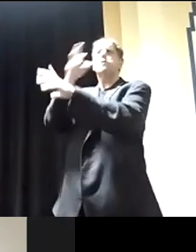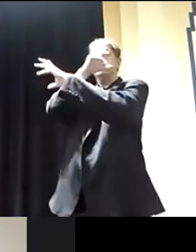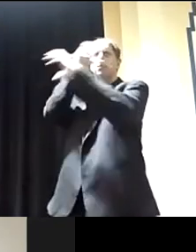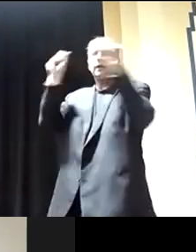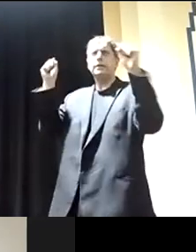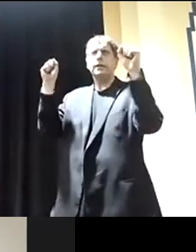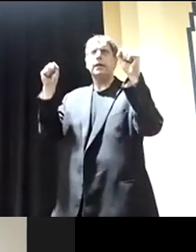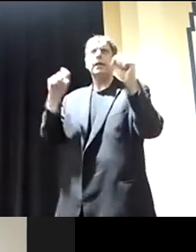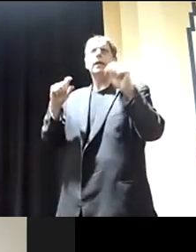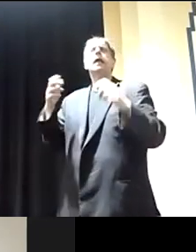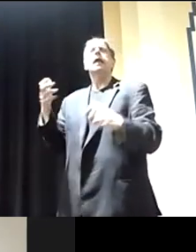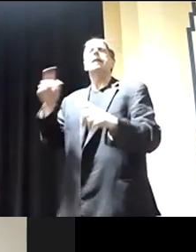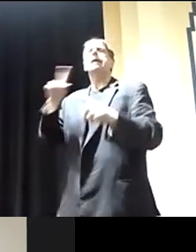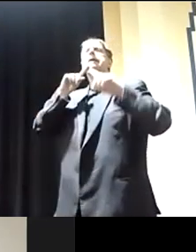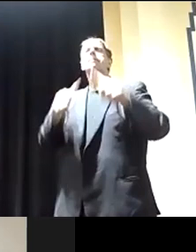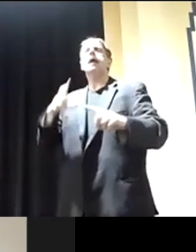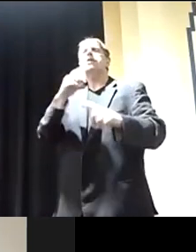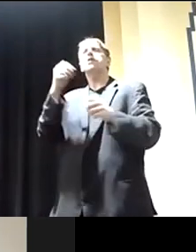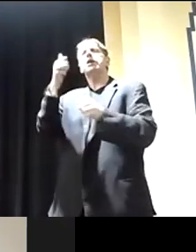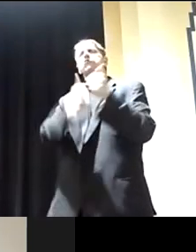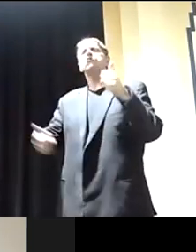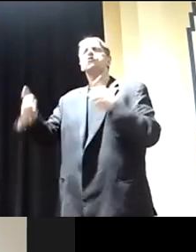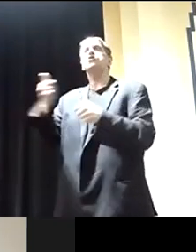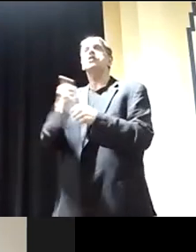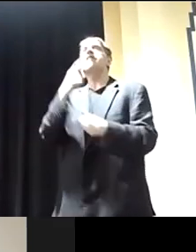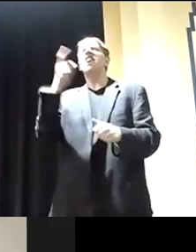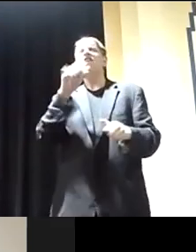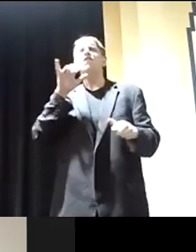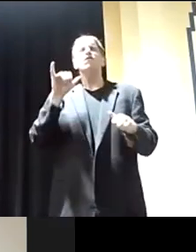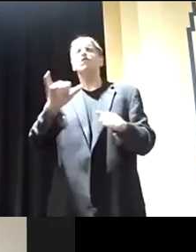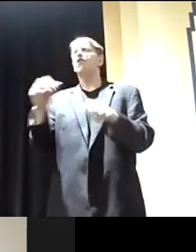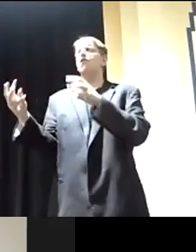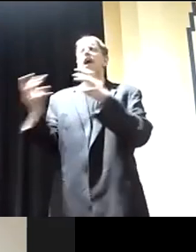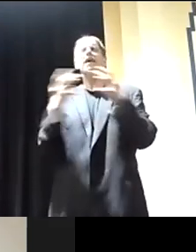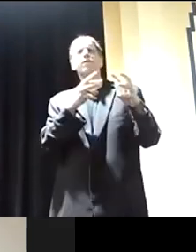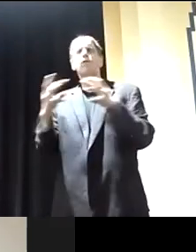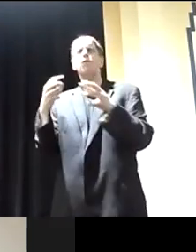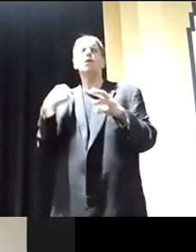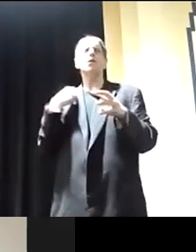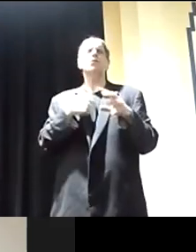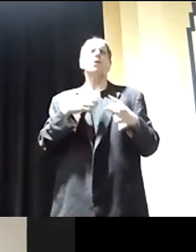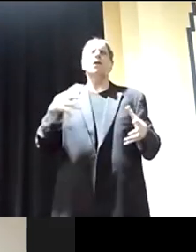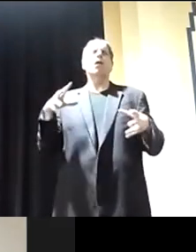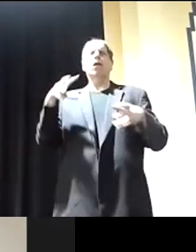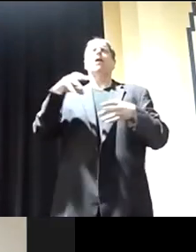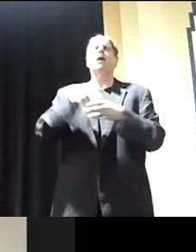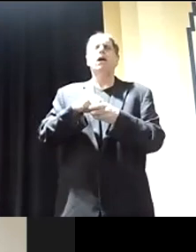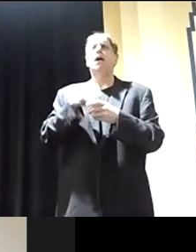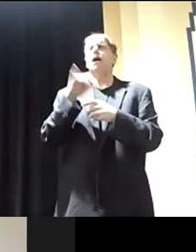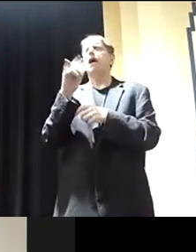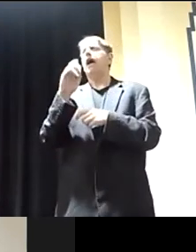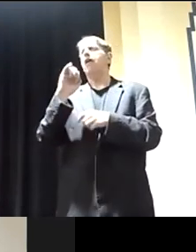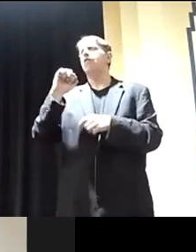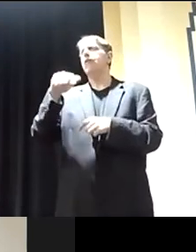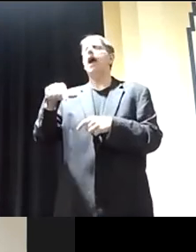What happens most of the time is these forever wars that our country had gotten caught up in, whether it's in Iraq or